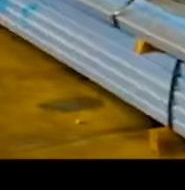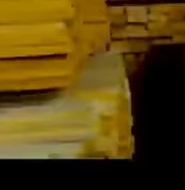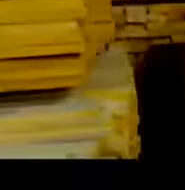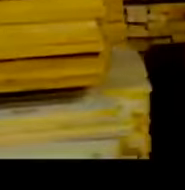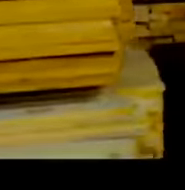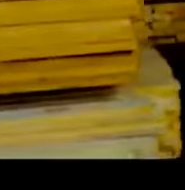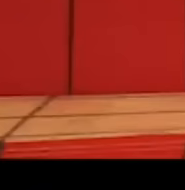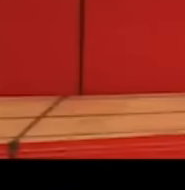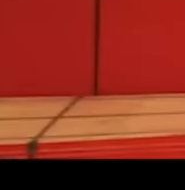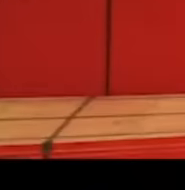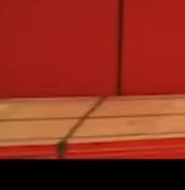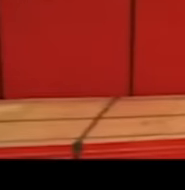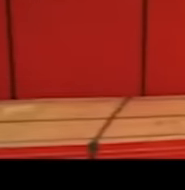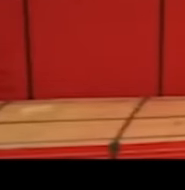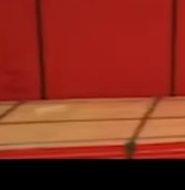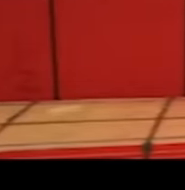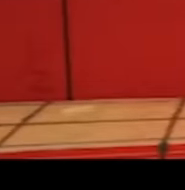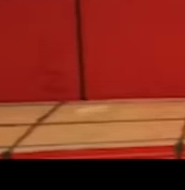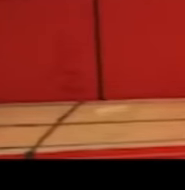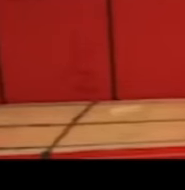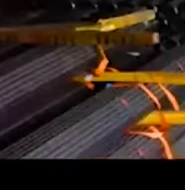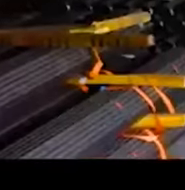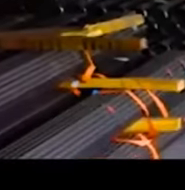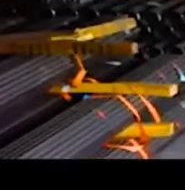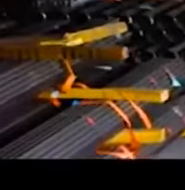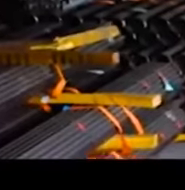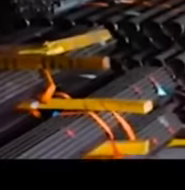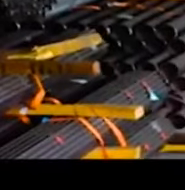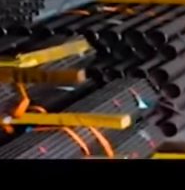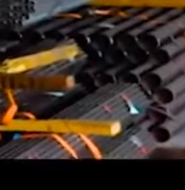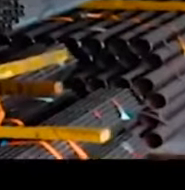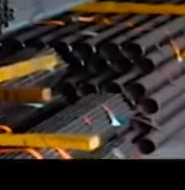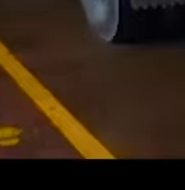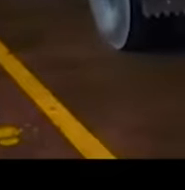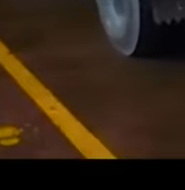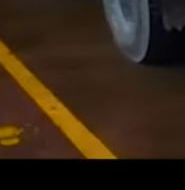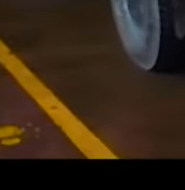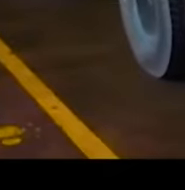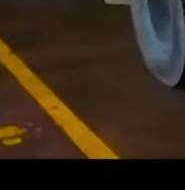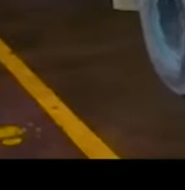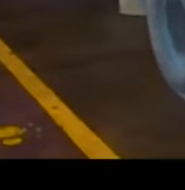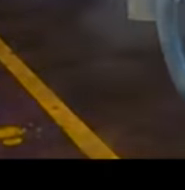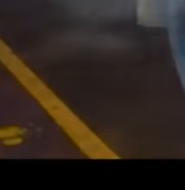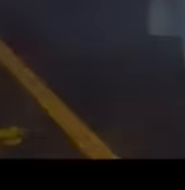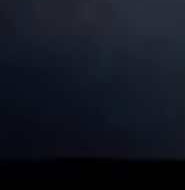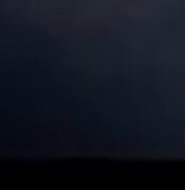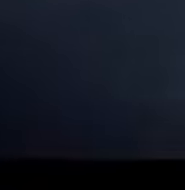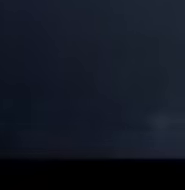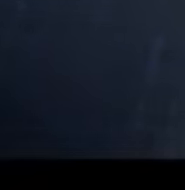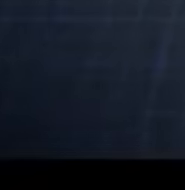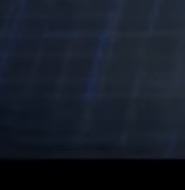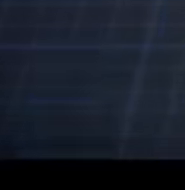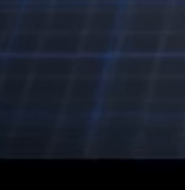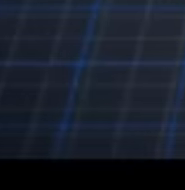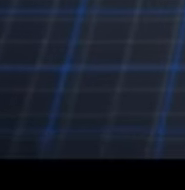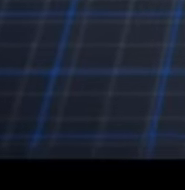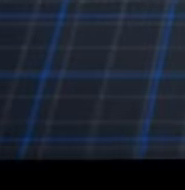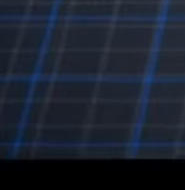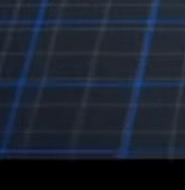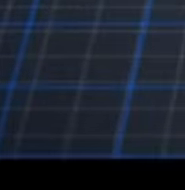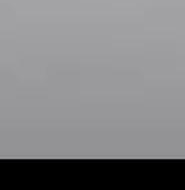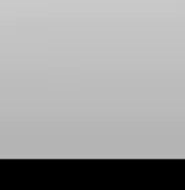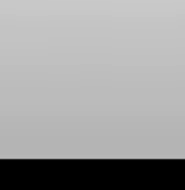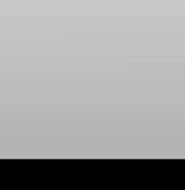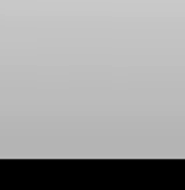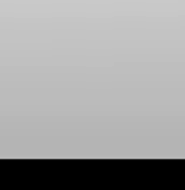purlins, Lumber, plywood and MDF. Bagwin Sings and Dan Steel. Building homes, Building communities, Building